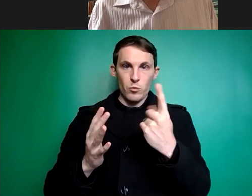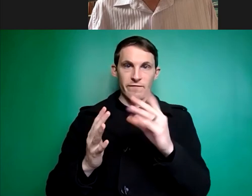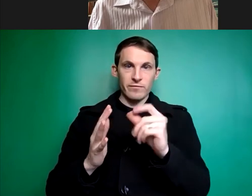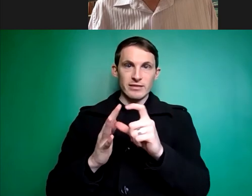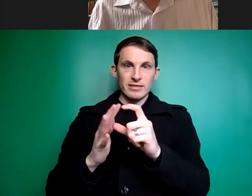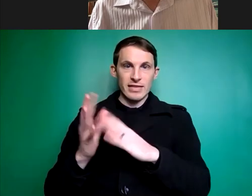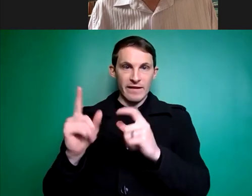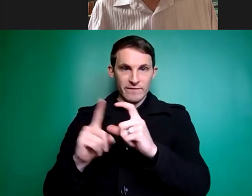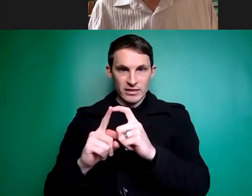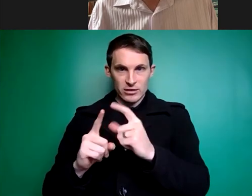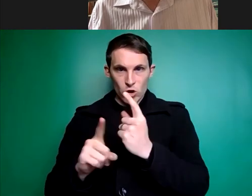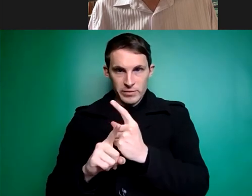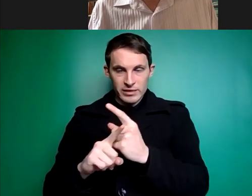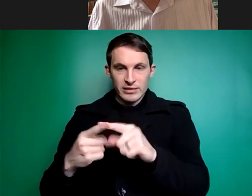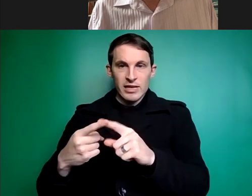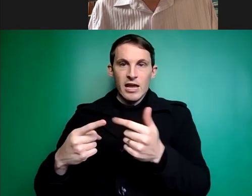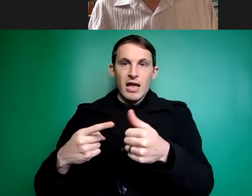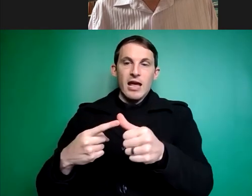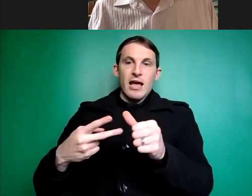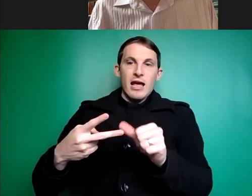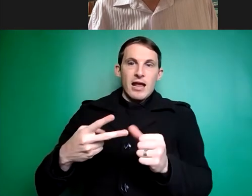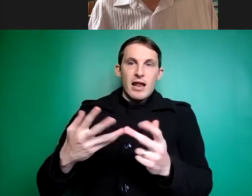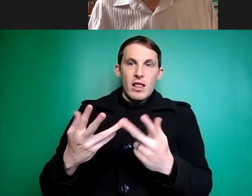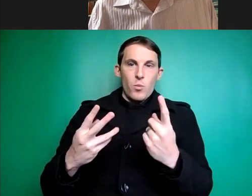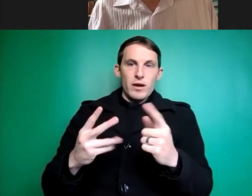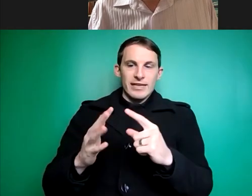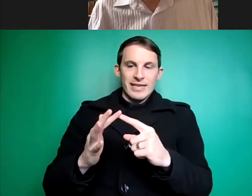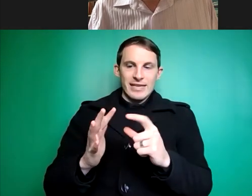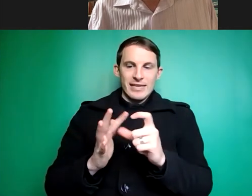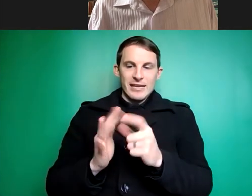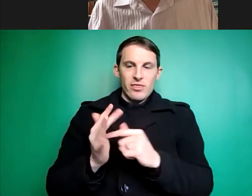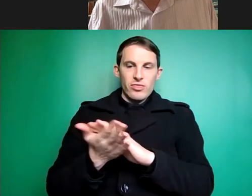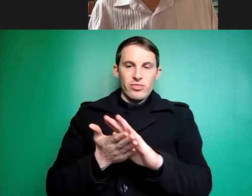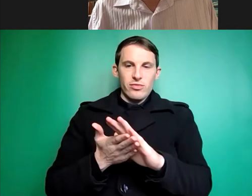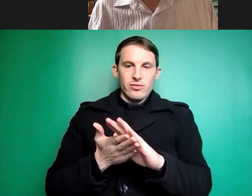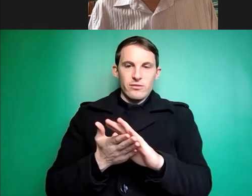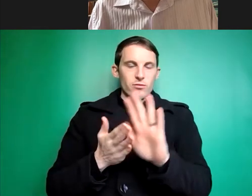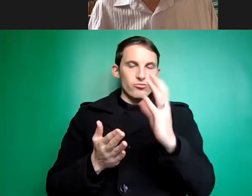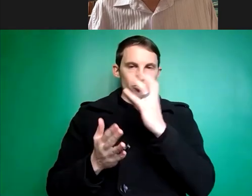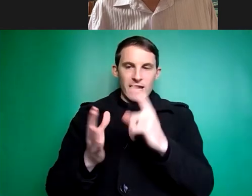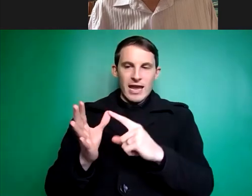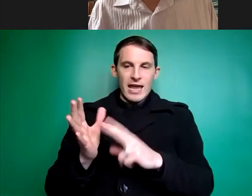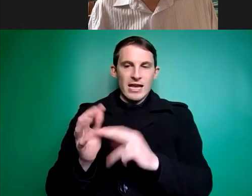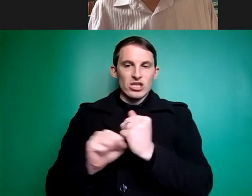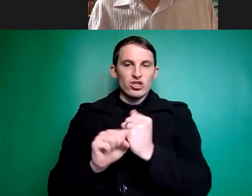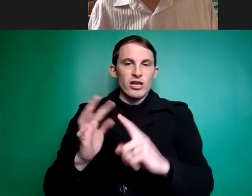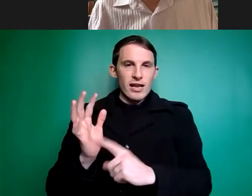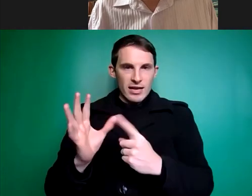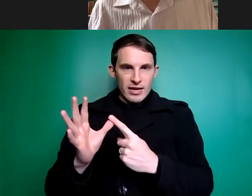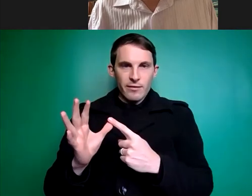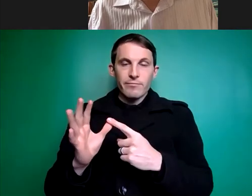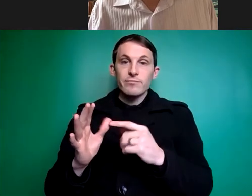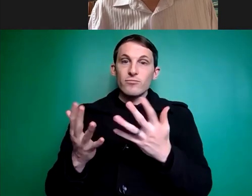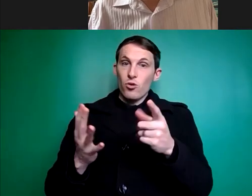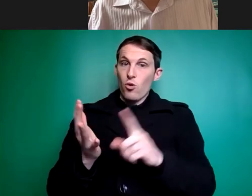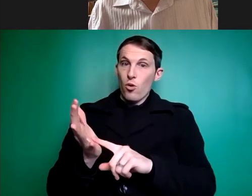from you david and another is from uh edith chan oh no sorry from angela lauren i think i'll suggest